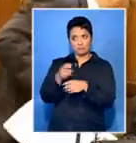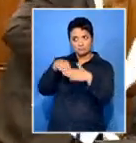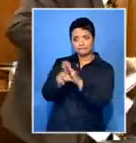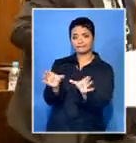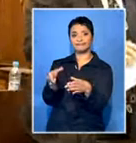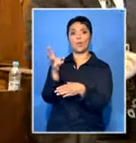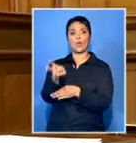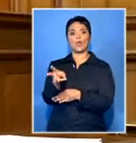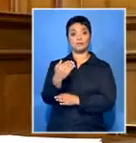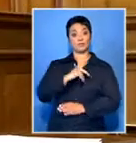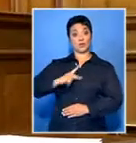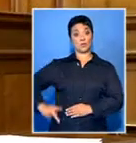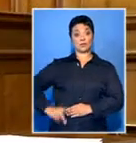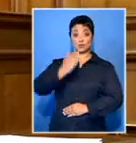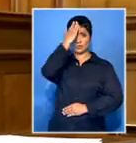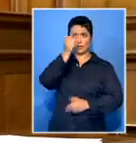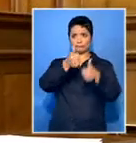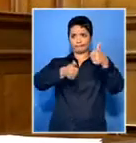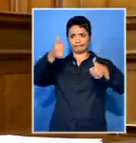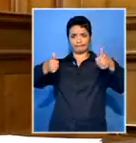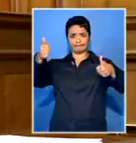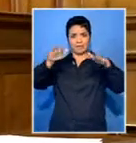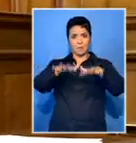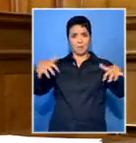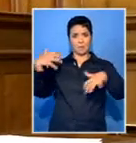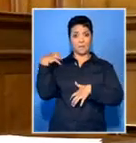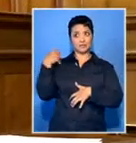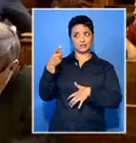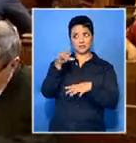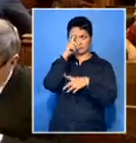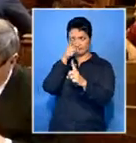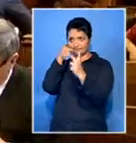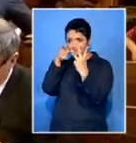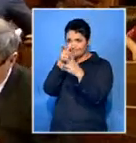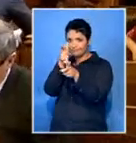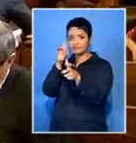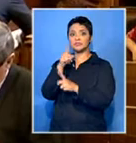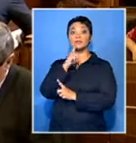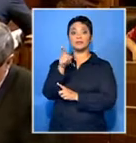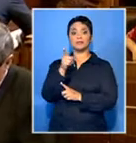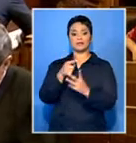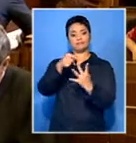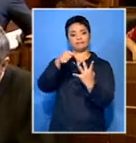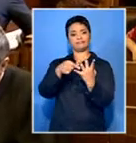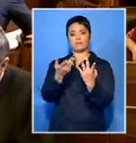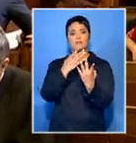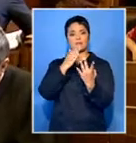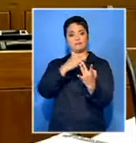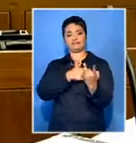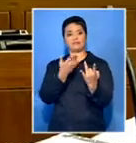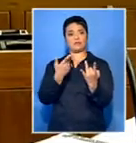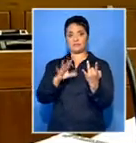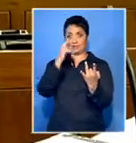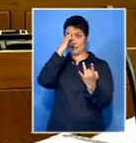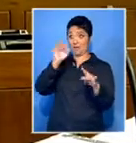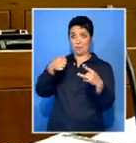President Jacob Zuma and other cabinet ministers were targeted. One of his co-accused was released after charges were dropped, another was